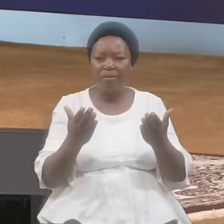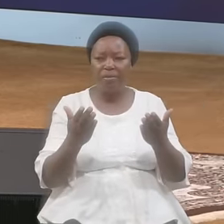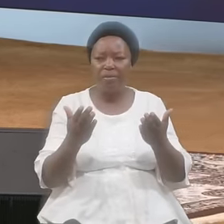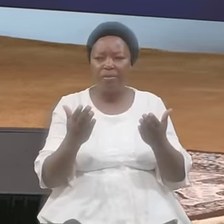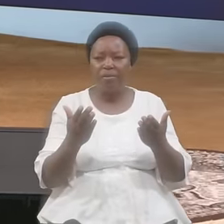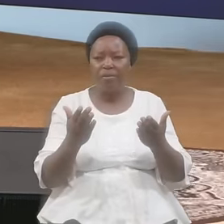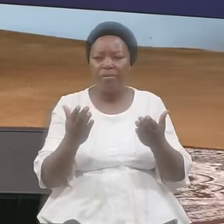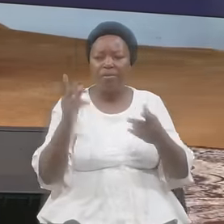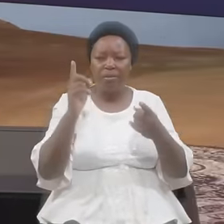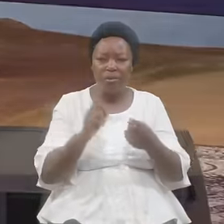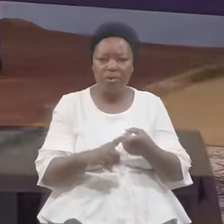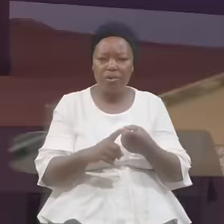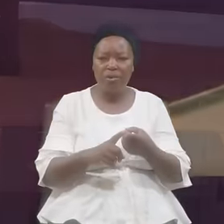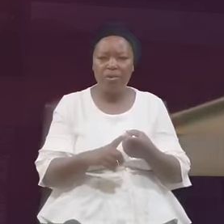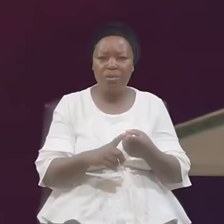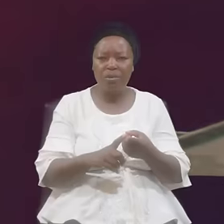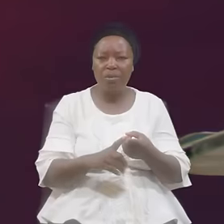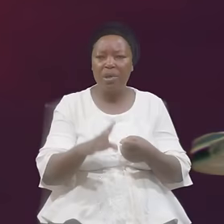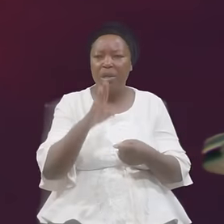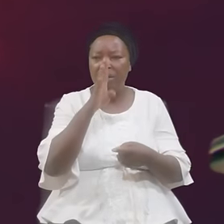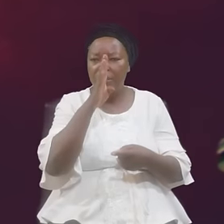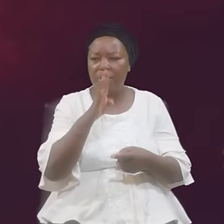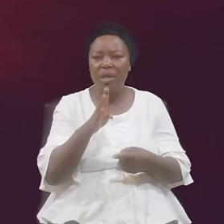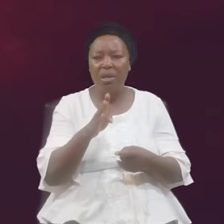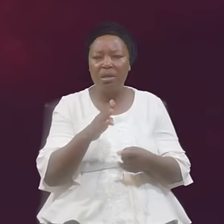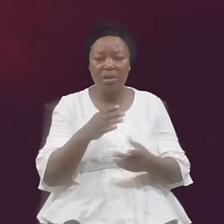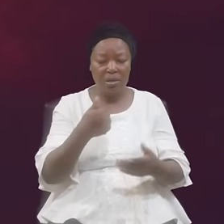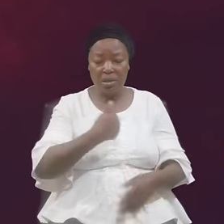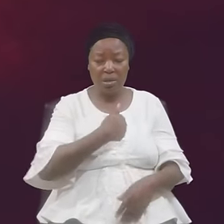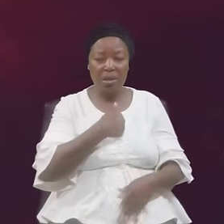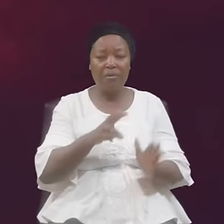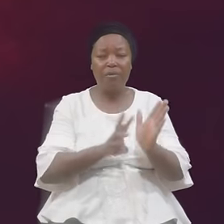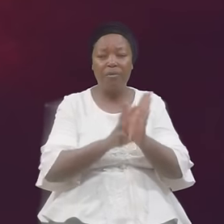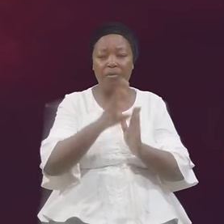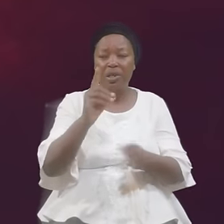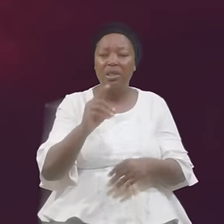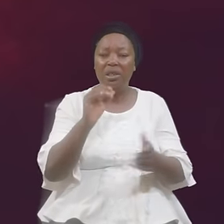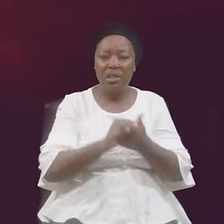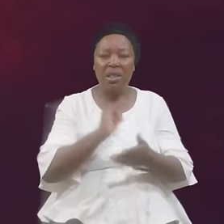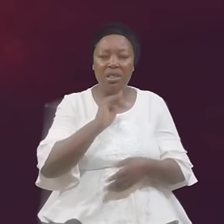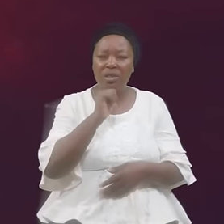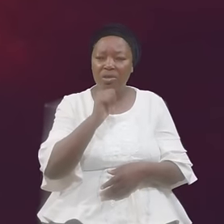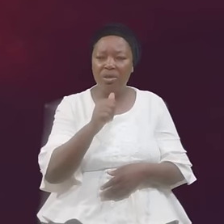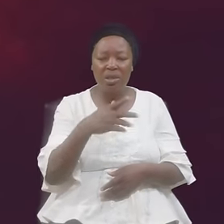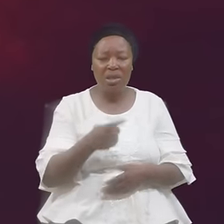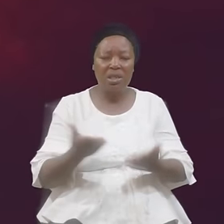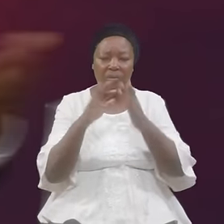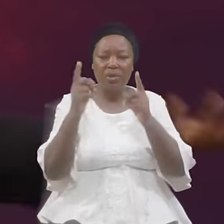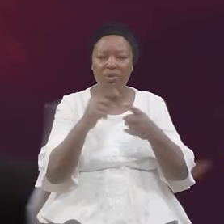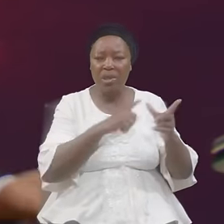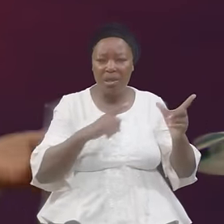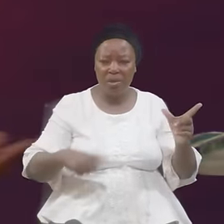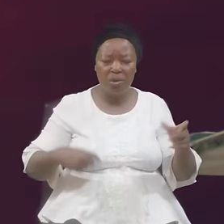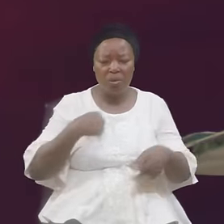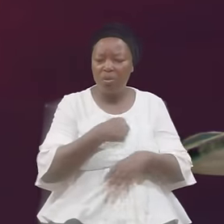To Be Self Willed That's Not A Service Unto The Lord We